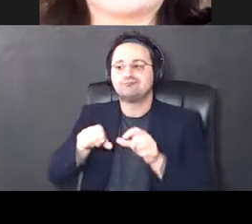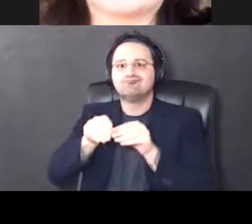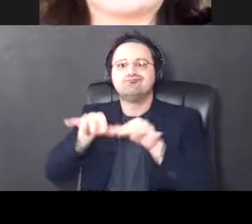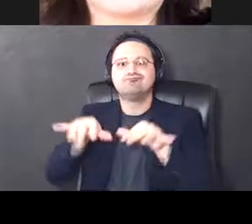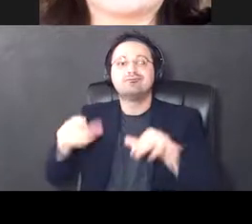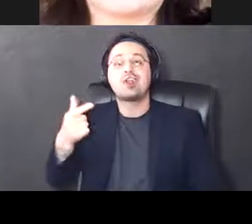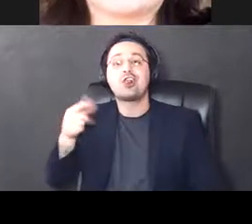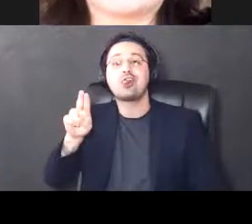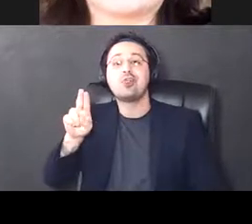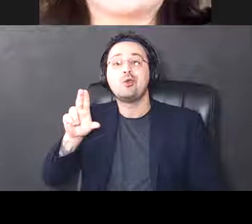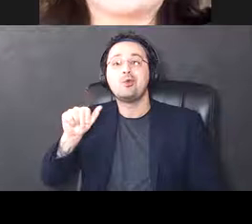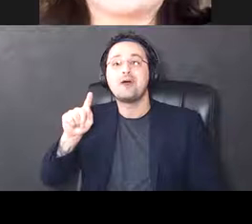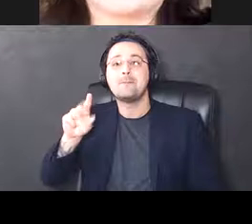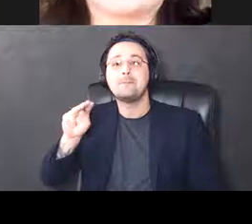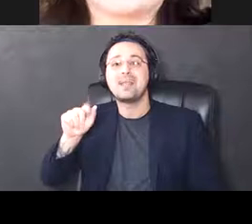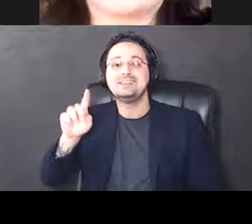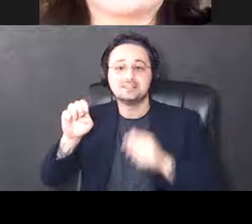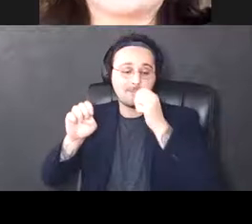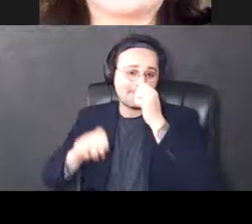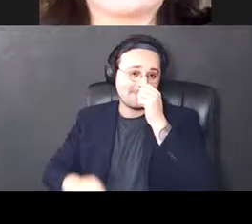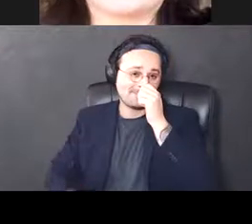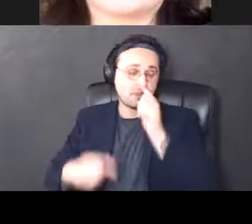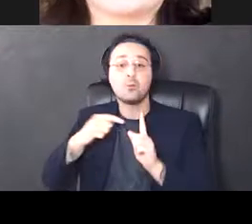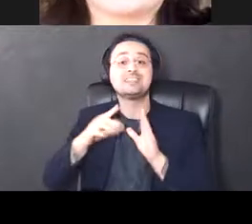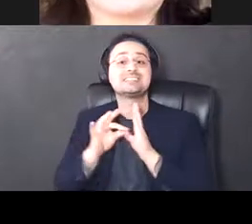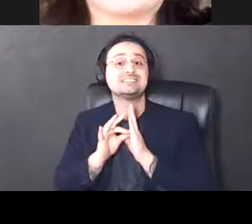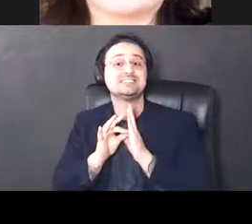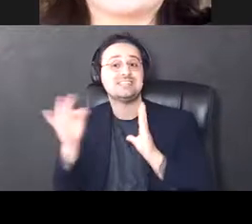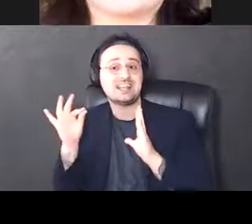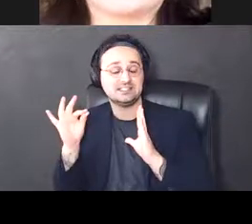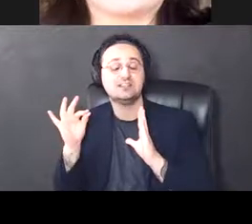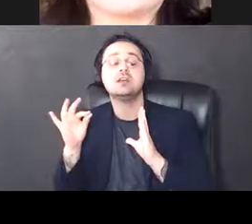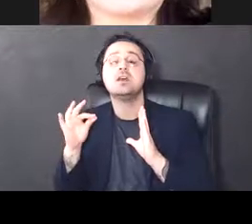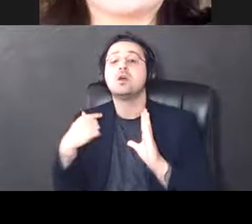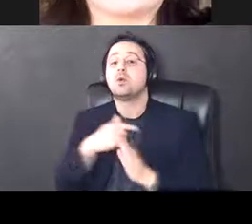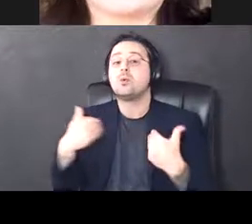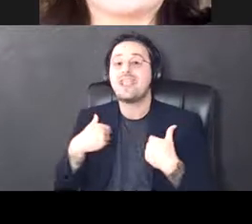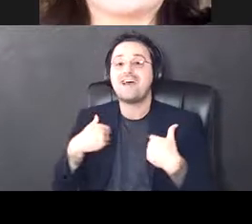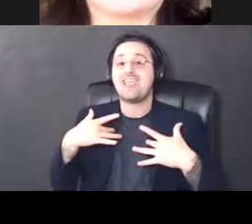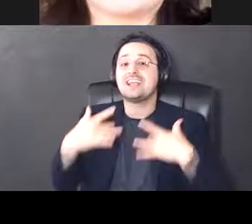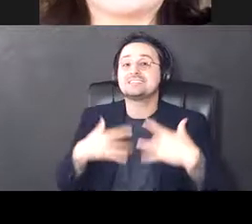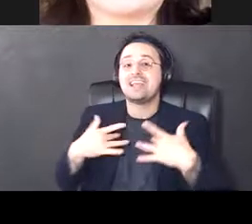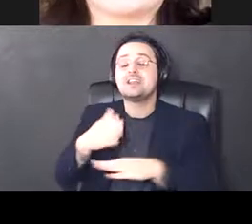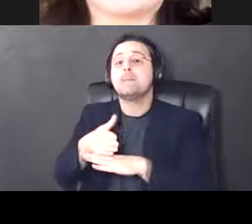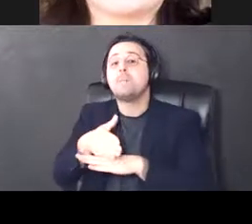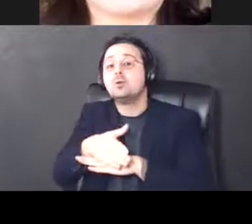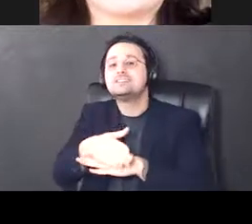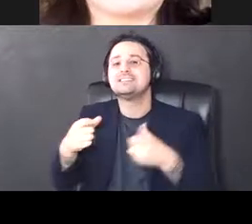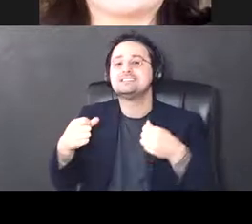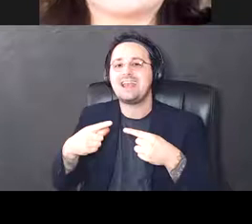And then when that glutamate gets detected on these postsynaptic receptors, we get what's called an excitatory postsynaptic response